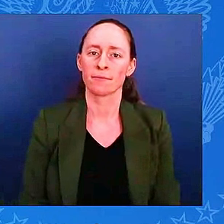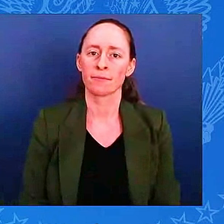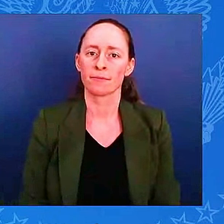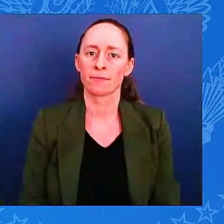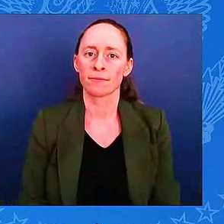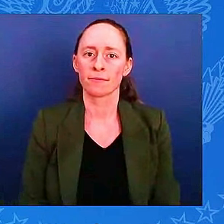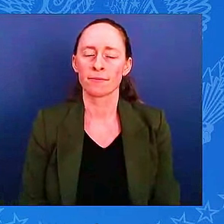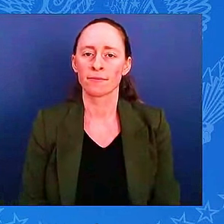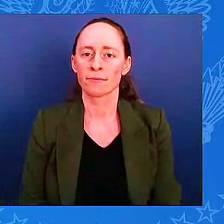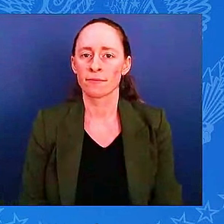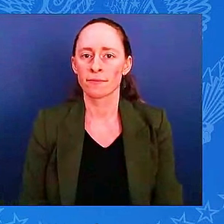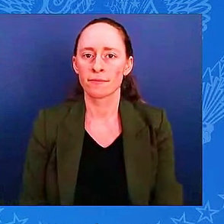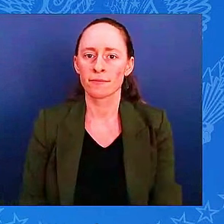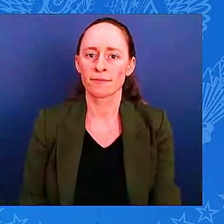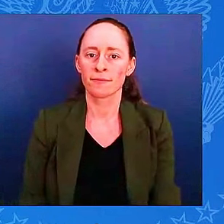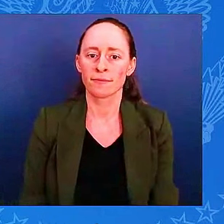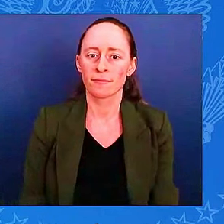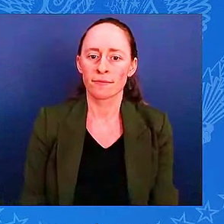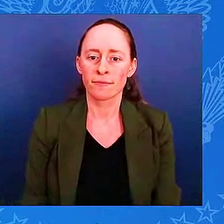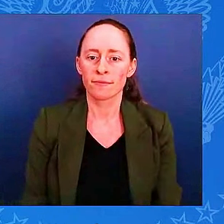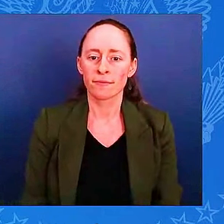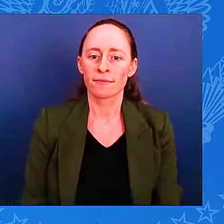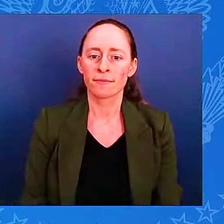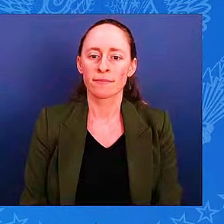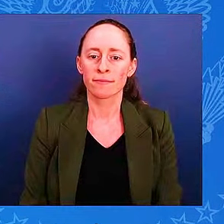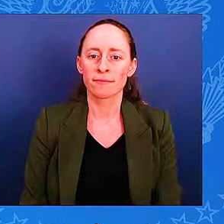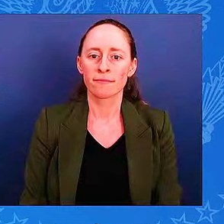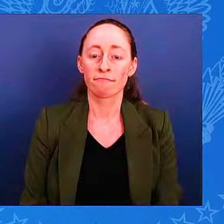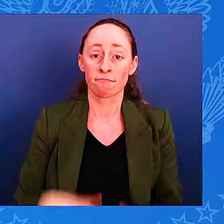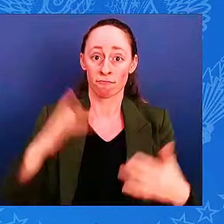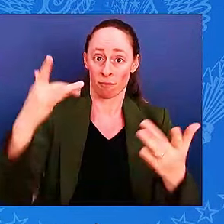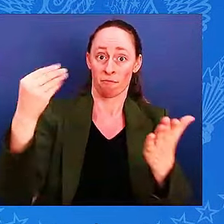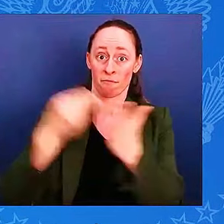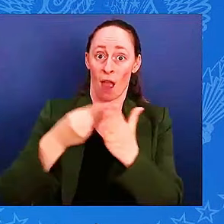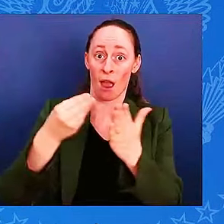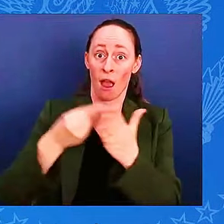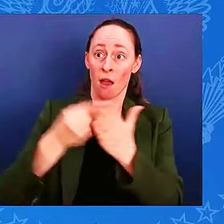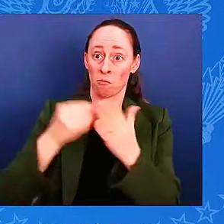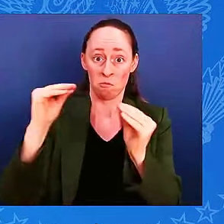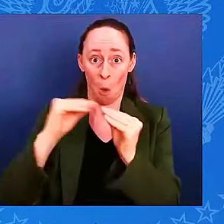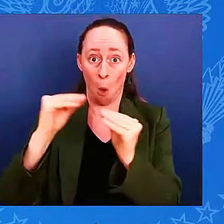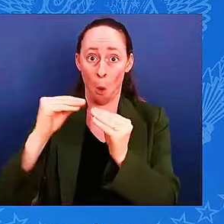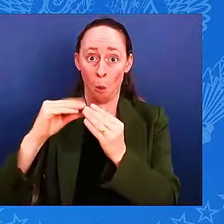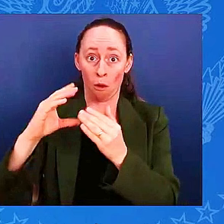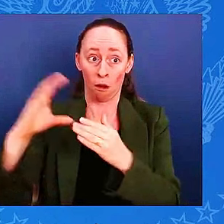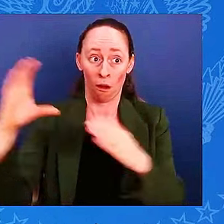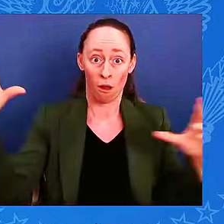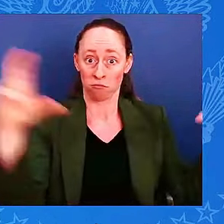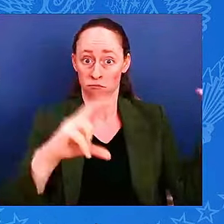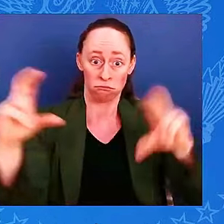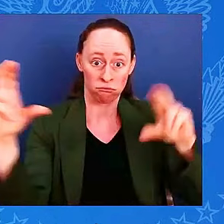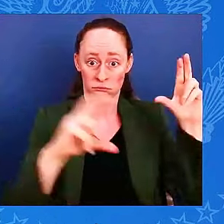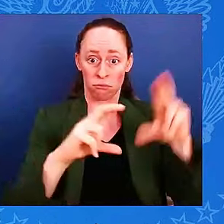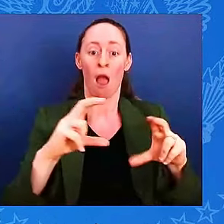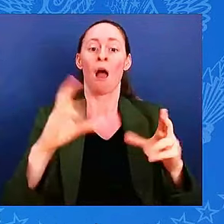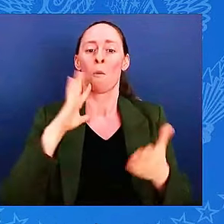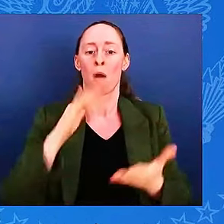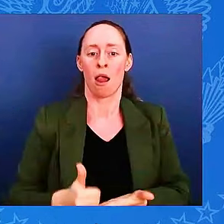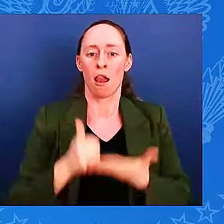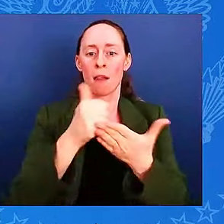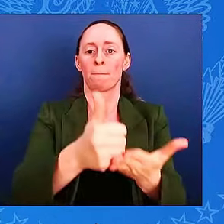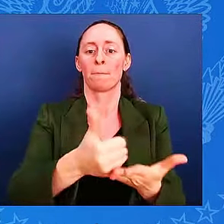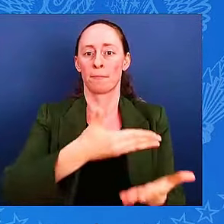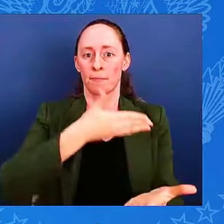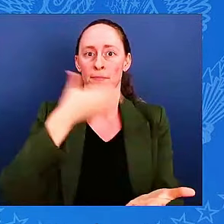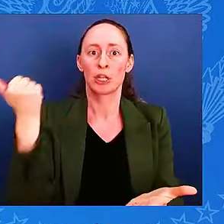financing resources are planned by the end of the year with access to 50 billion in